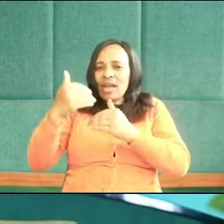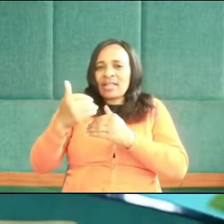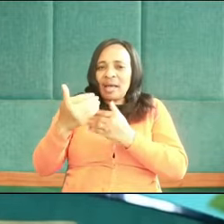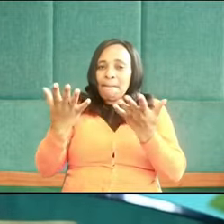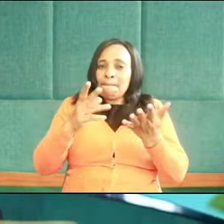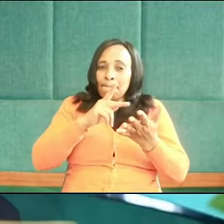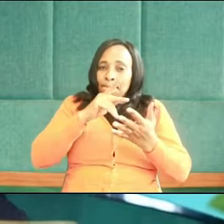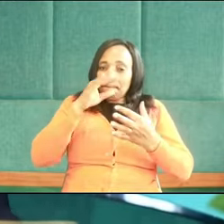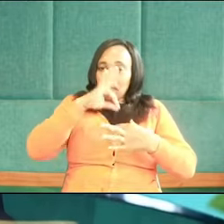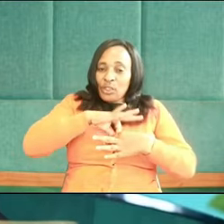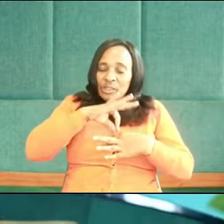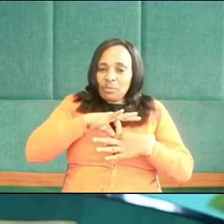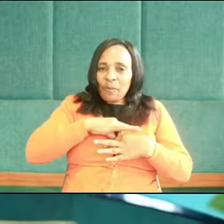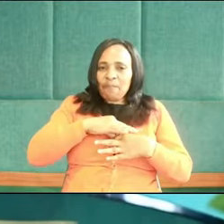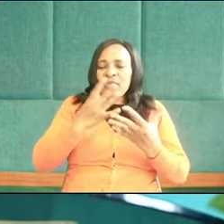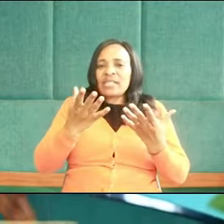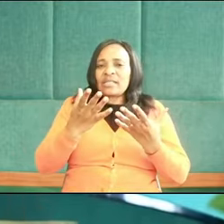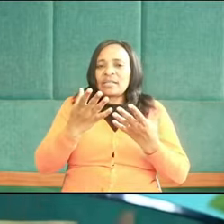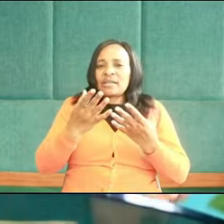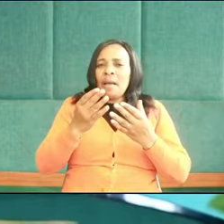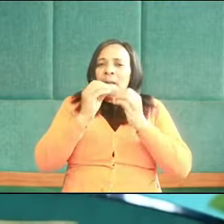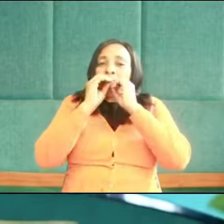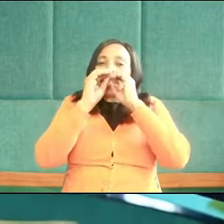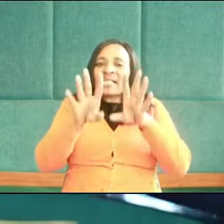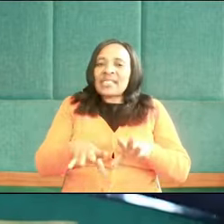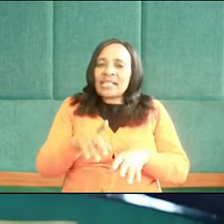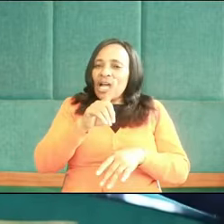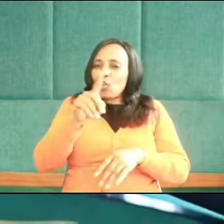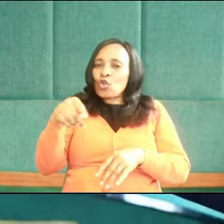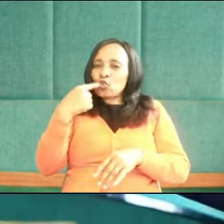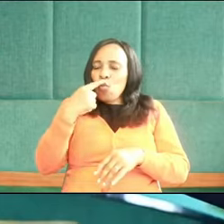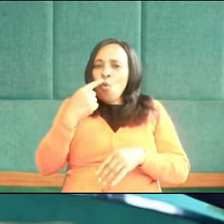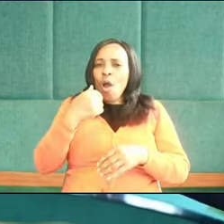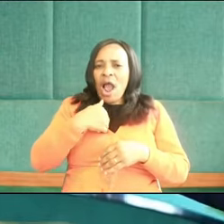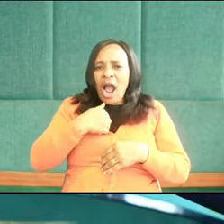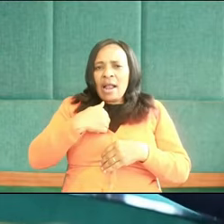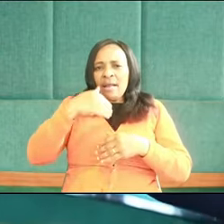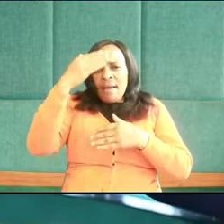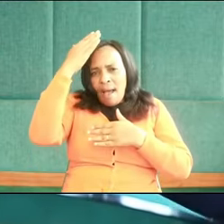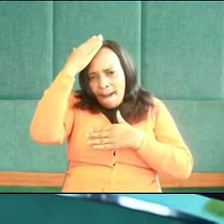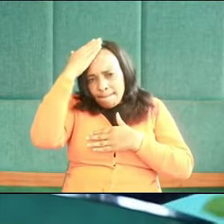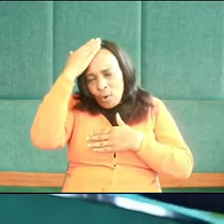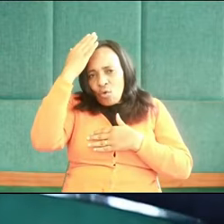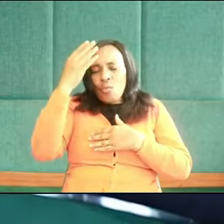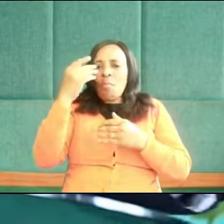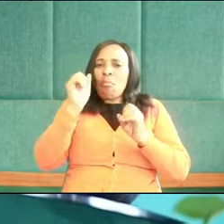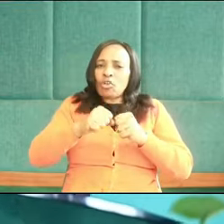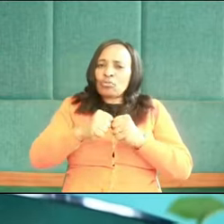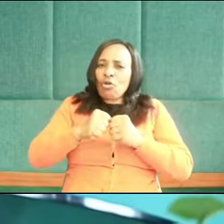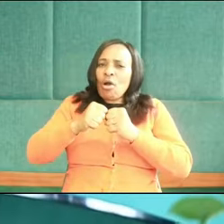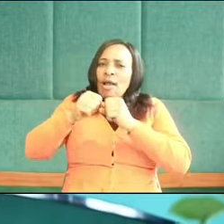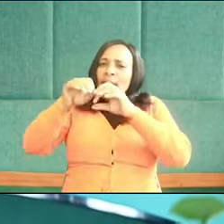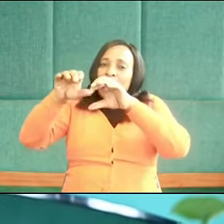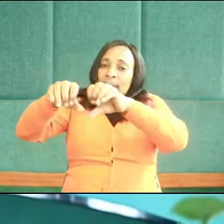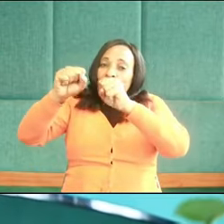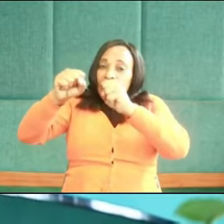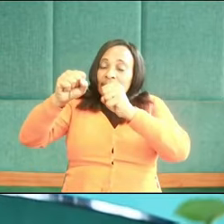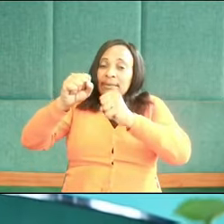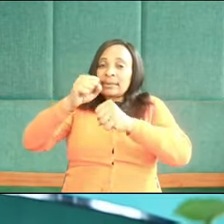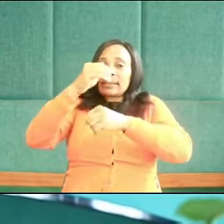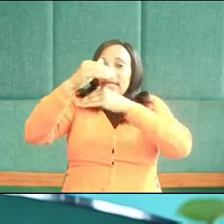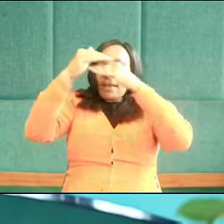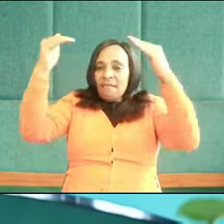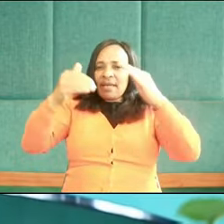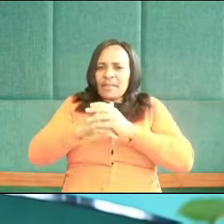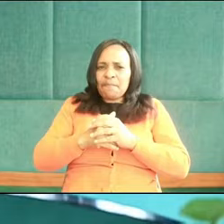which is the third beatitude, that says, blessed are the meek, for they shall inherit the earth. Meekness is again your